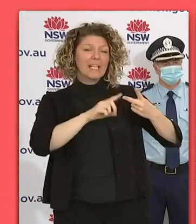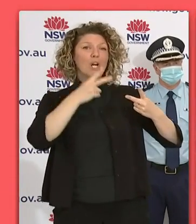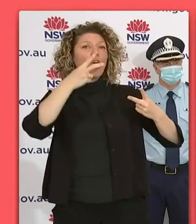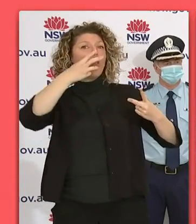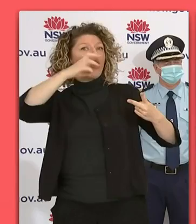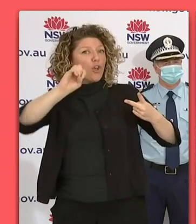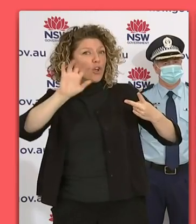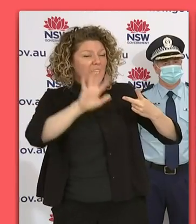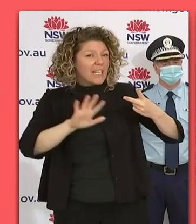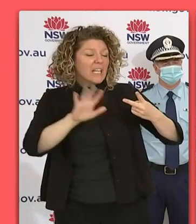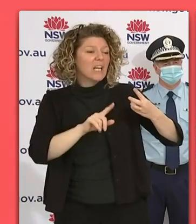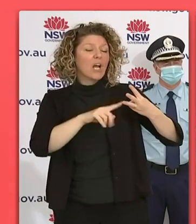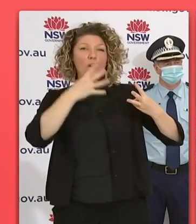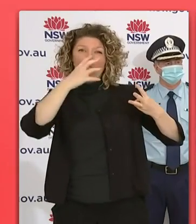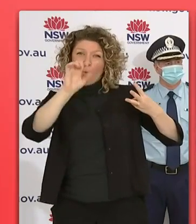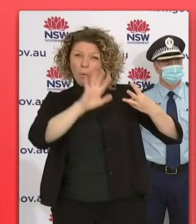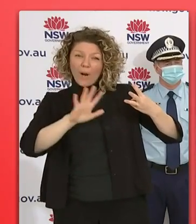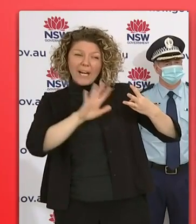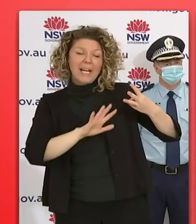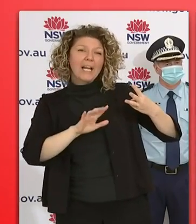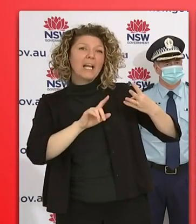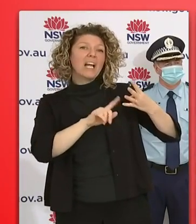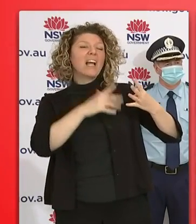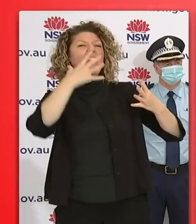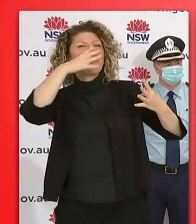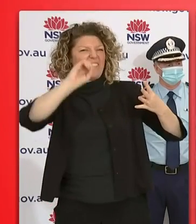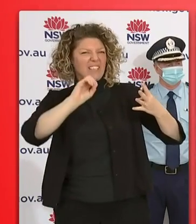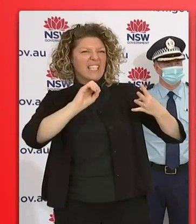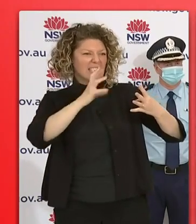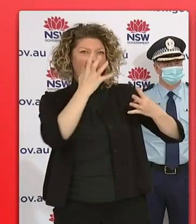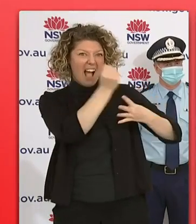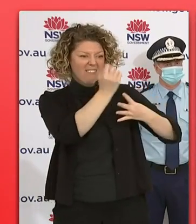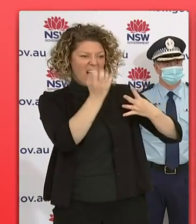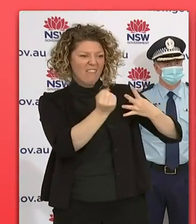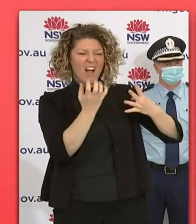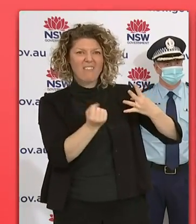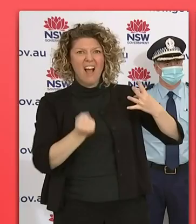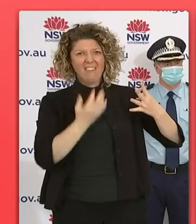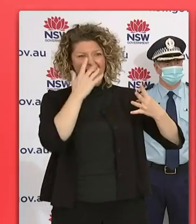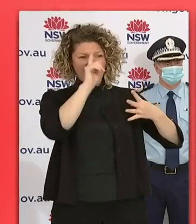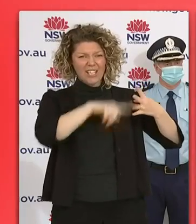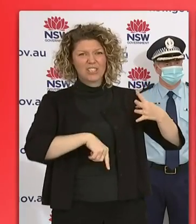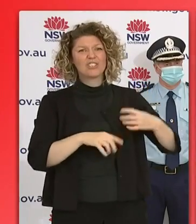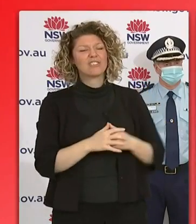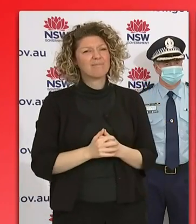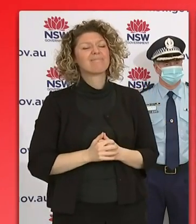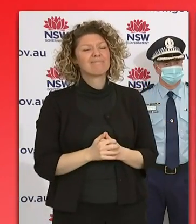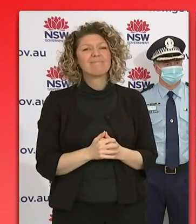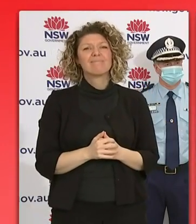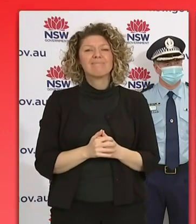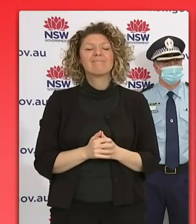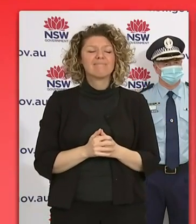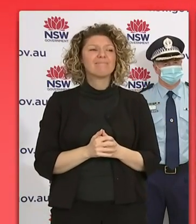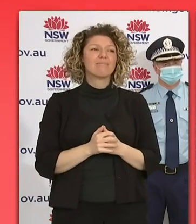five in their 40s, and 15 are in their 50s. And I just want to emphasise, I guess again to people, the